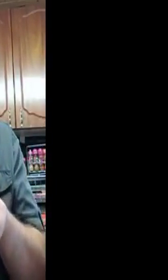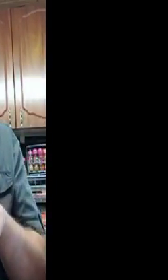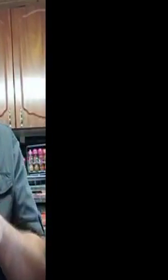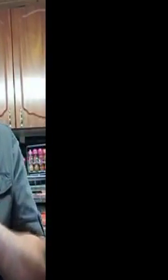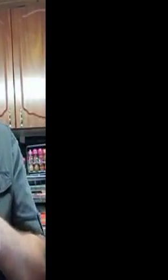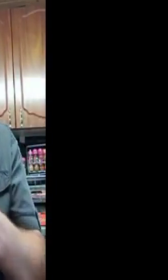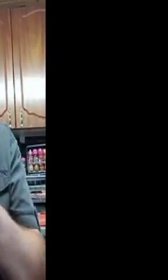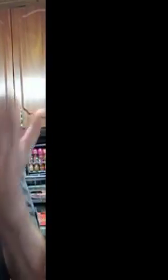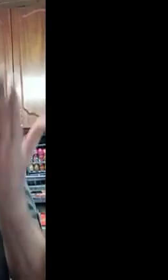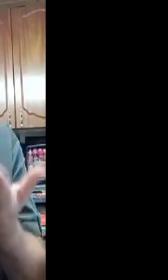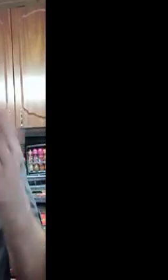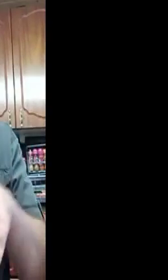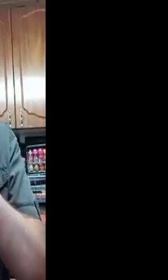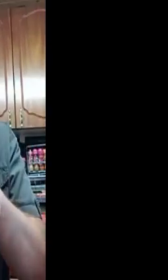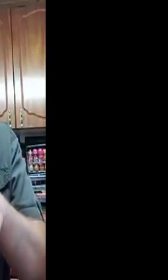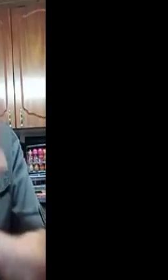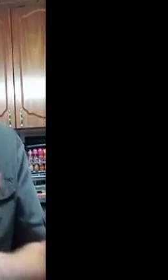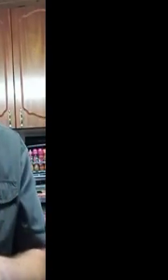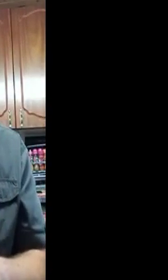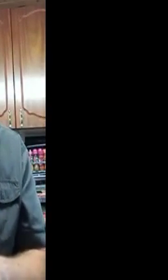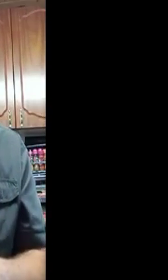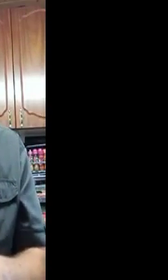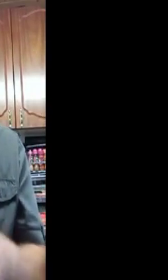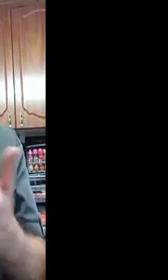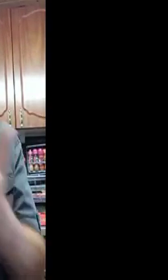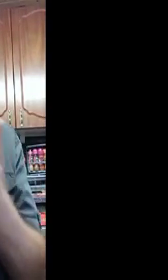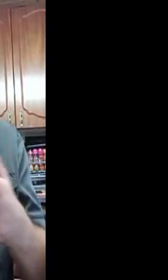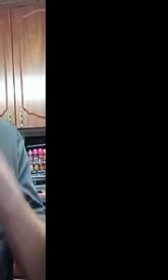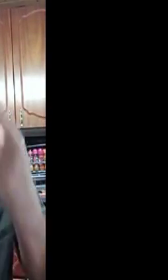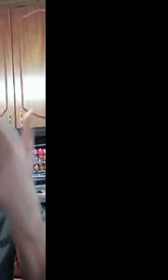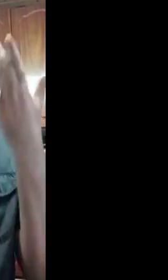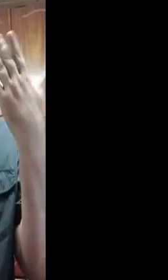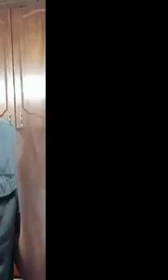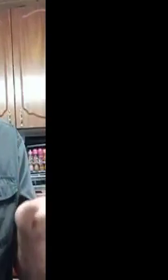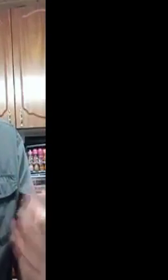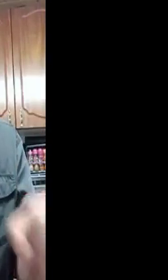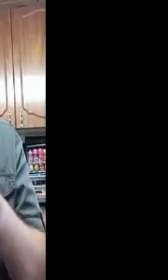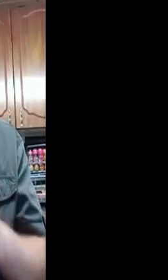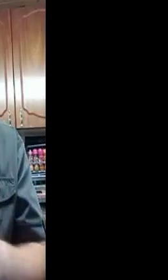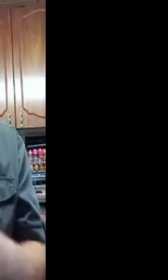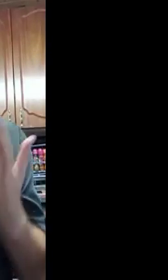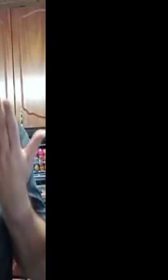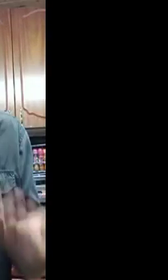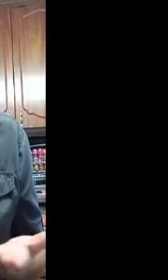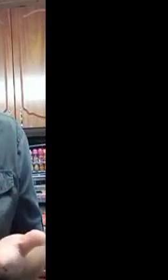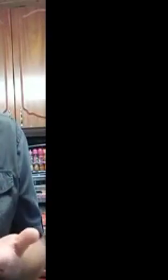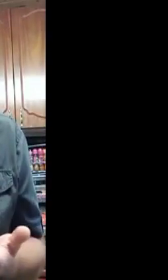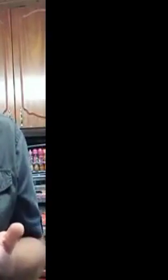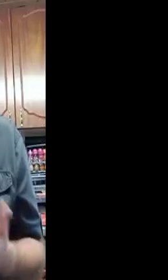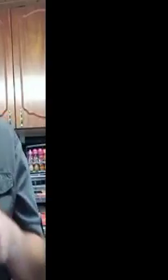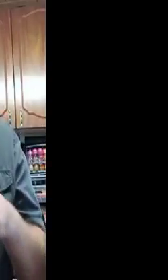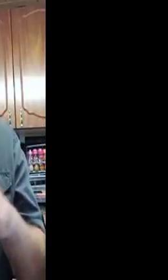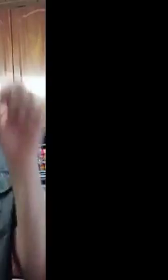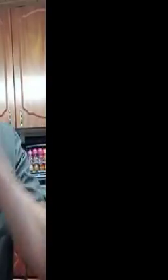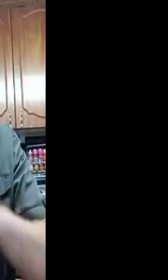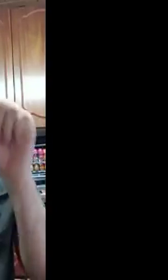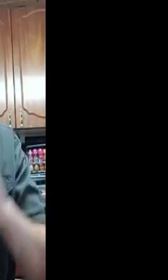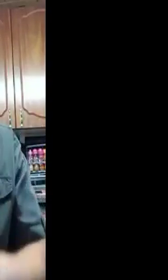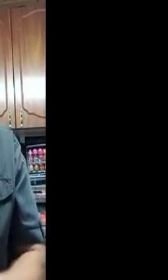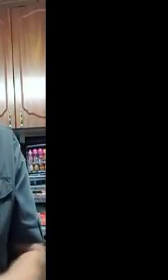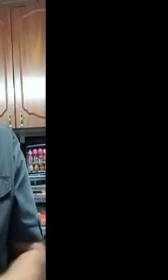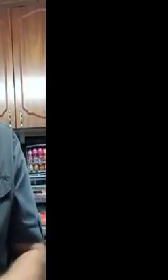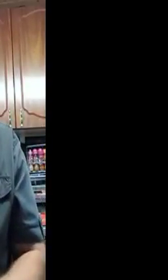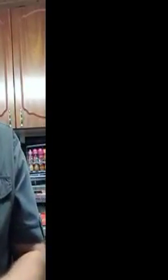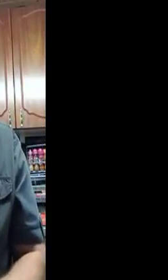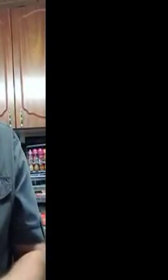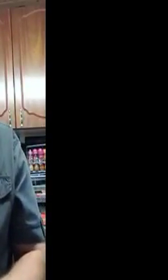effects, it's hard to pick those up. It's an unprecedented storm traffic process.